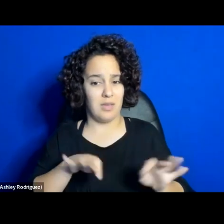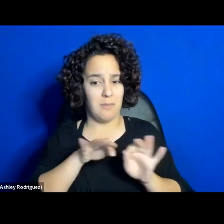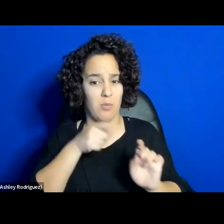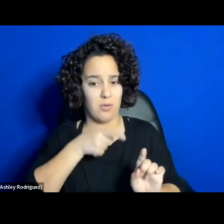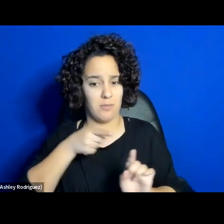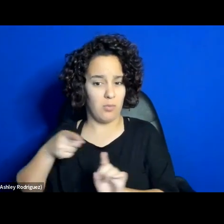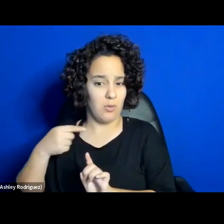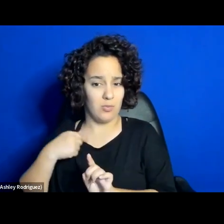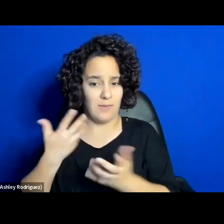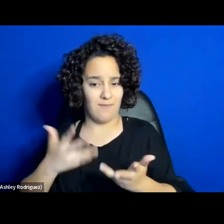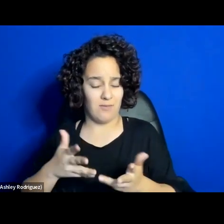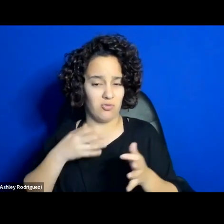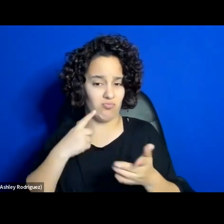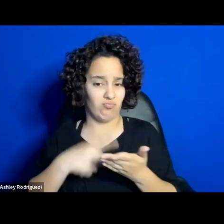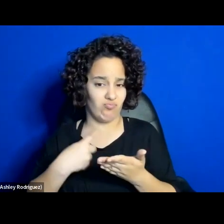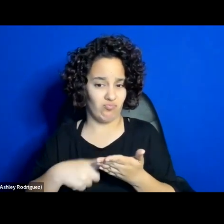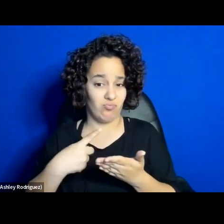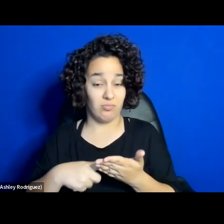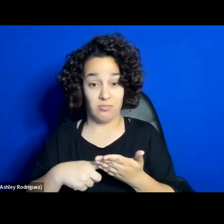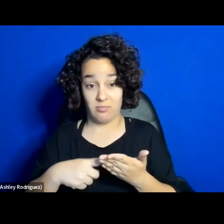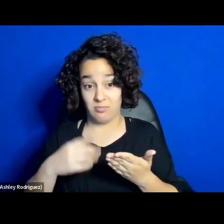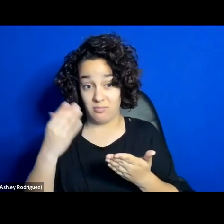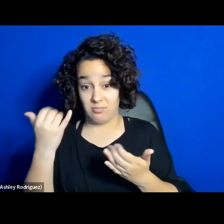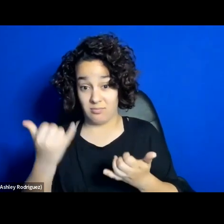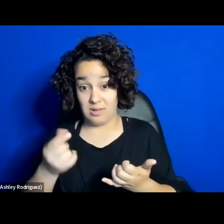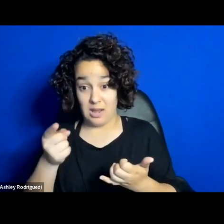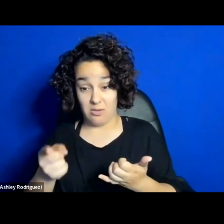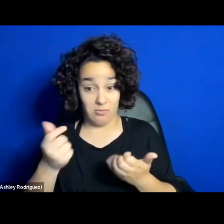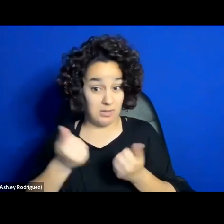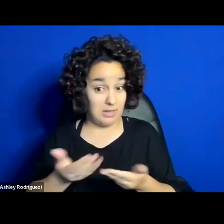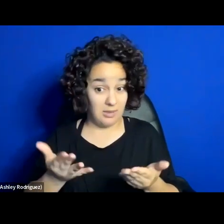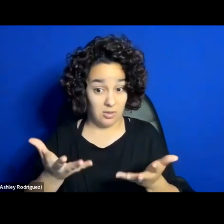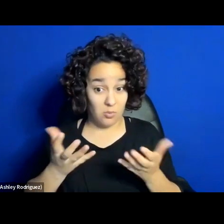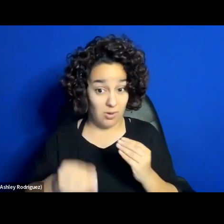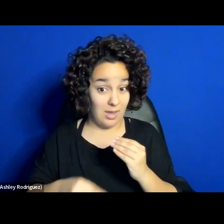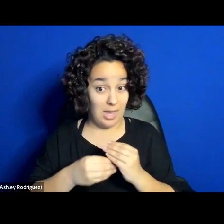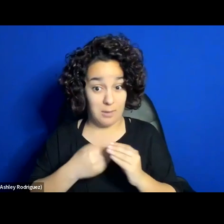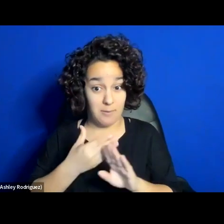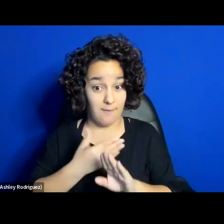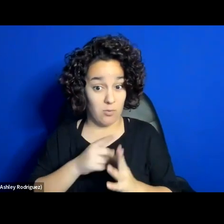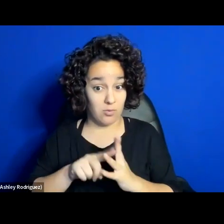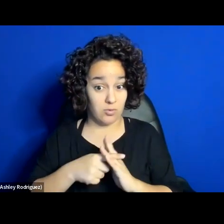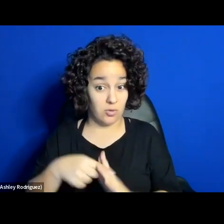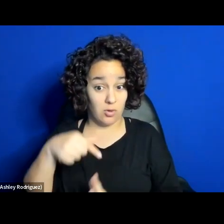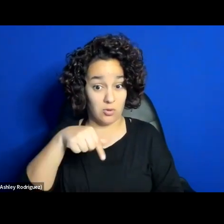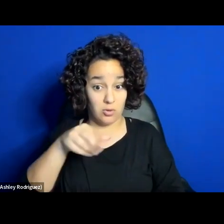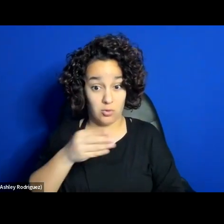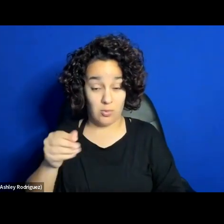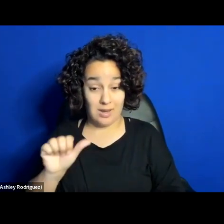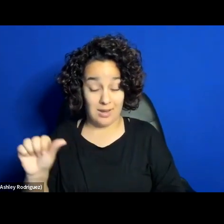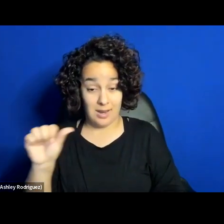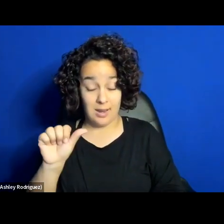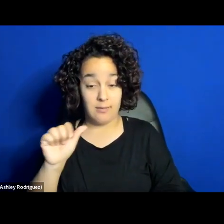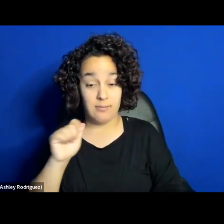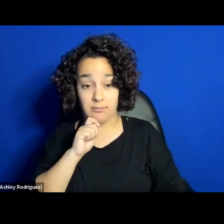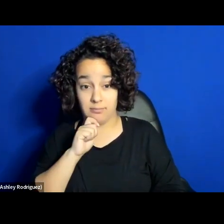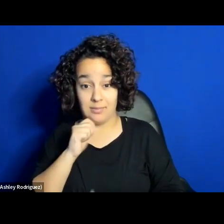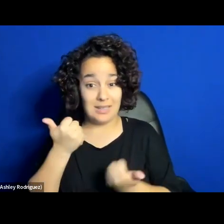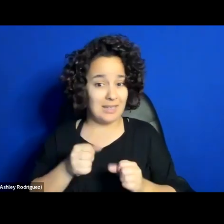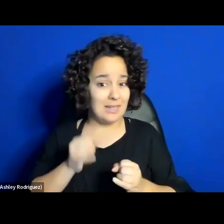Is there anything you want to add before we move on to the Q&A? Any final comments?